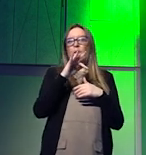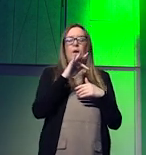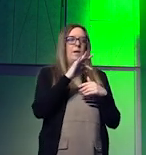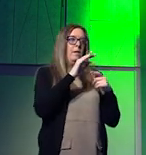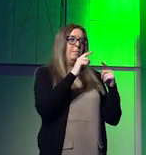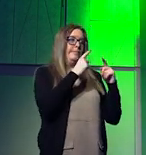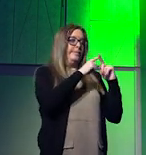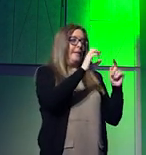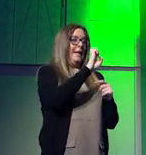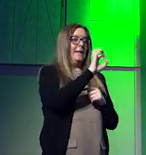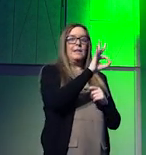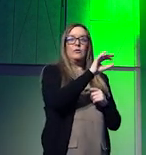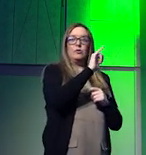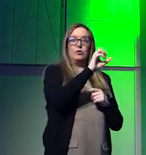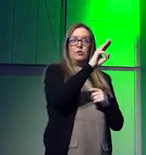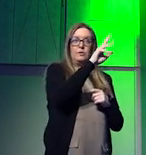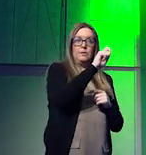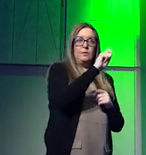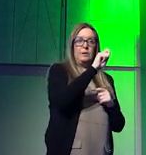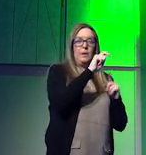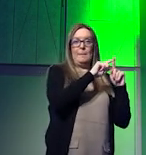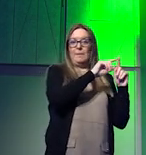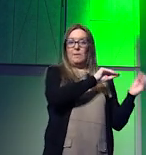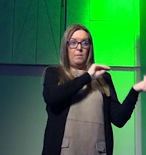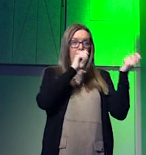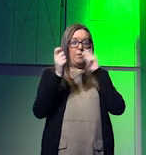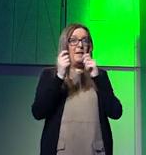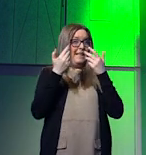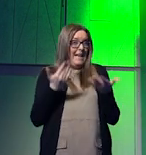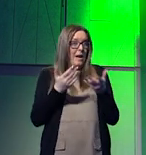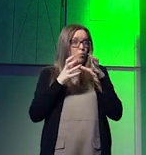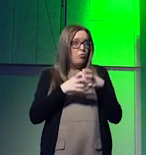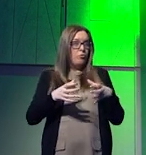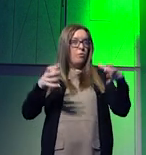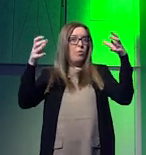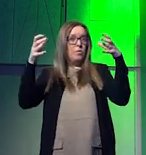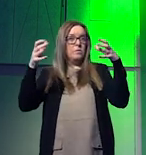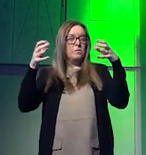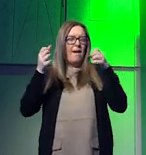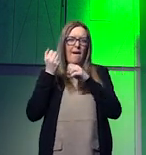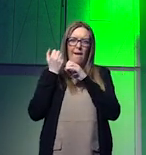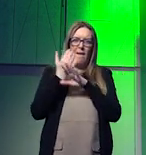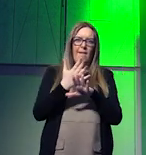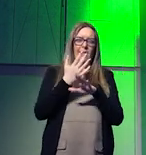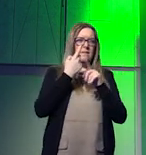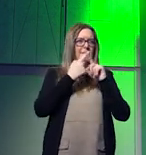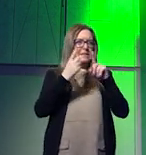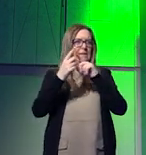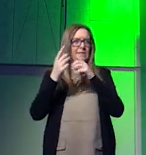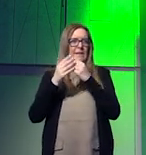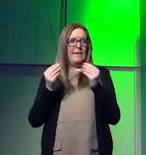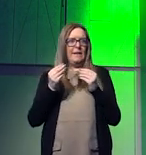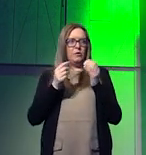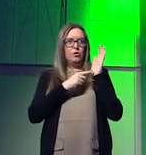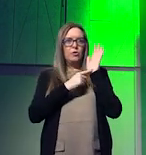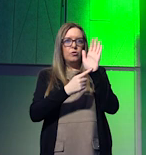the venice lagoon every year is growing all of these things are essentially signals of an earth system